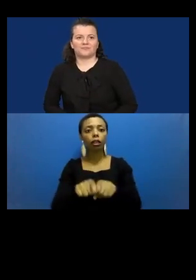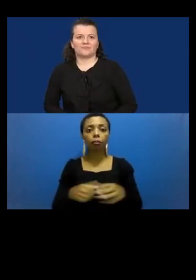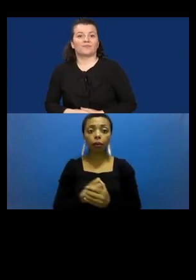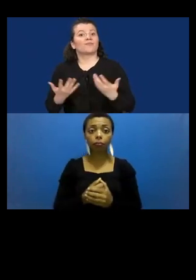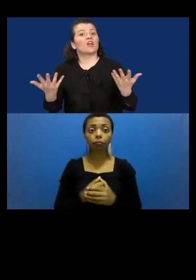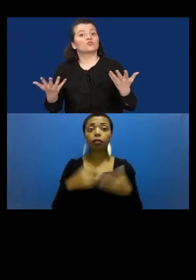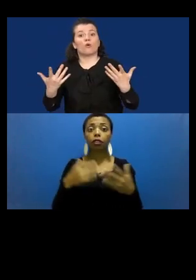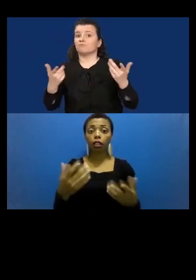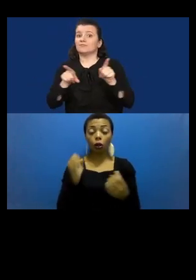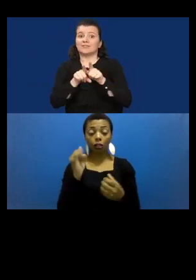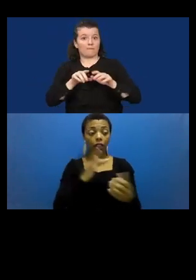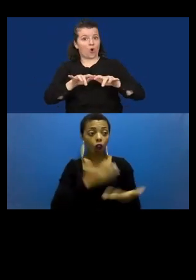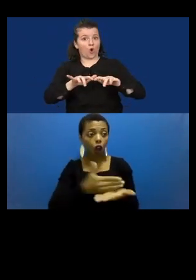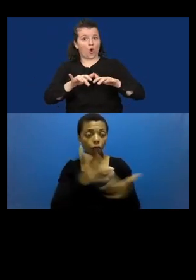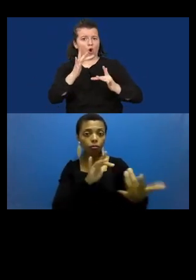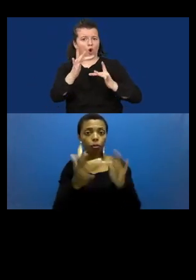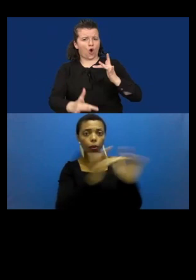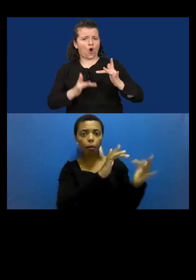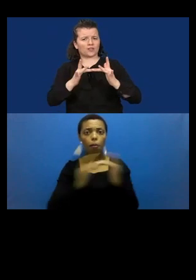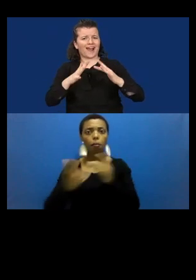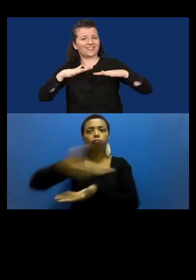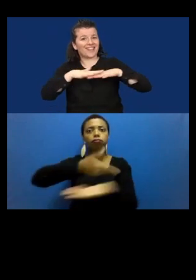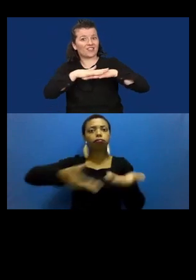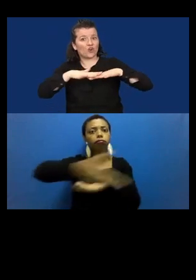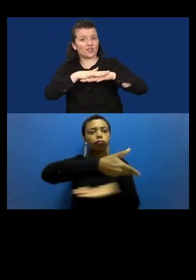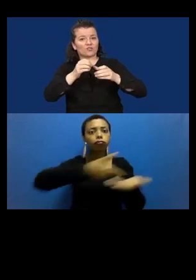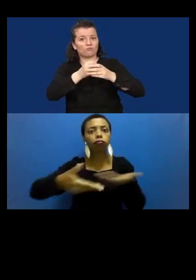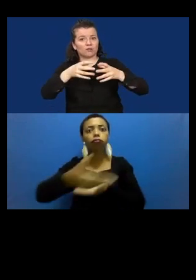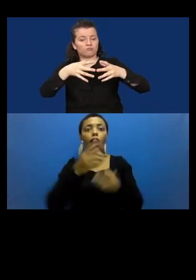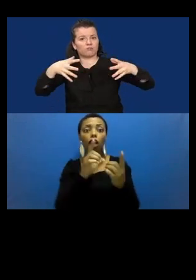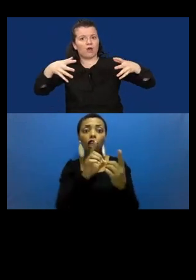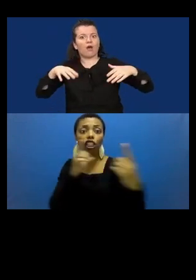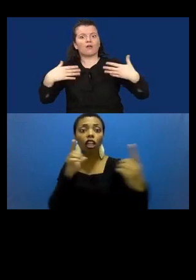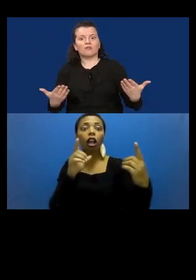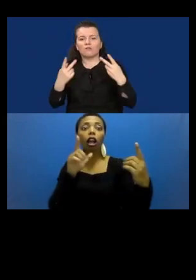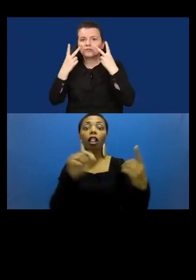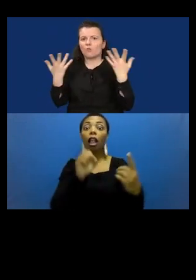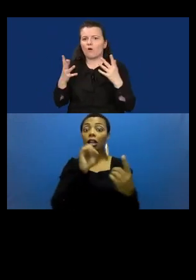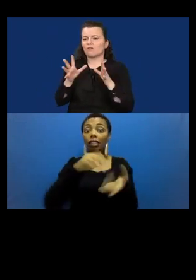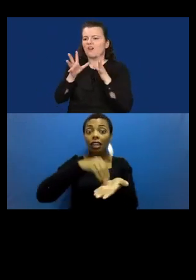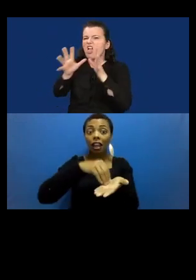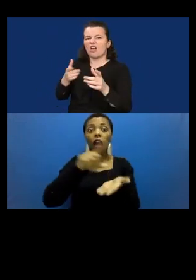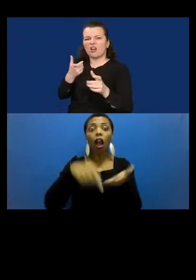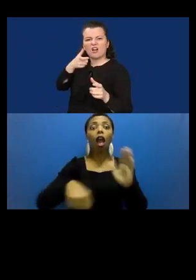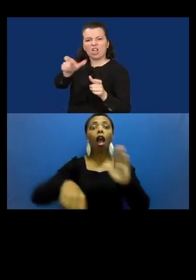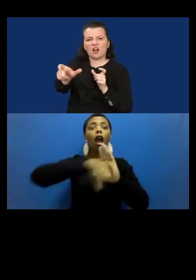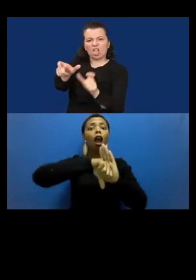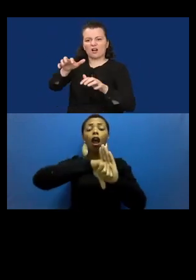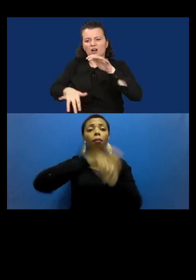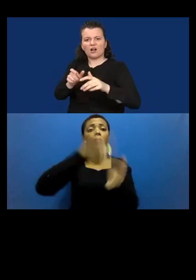Increasing digital networking has given a rise to new forms of crime such as hate crime.